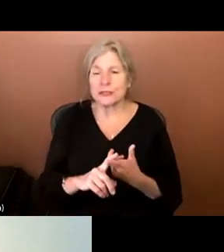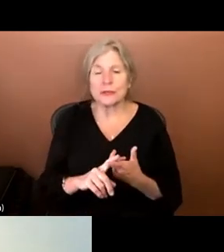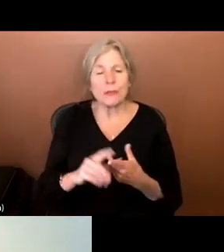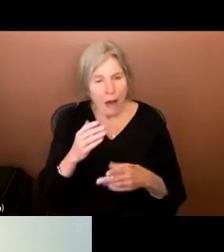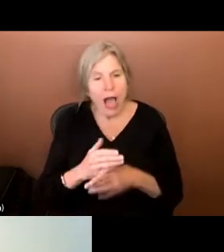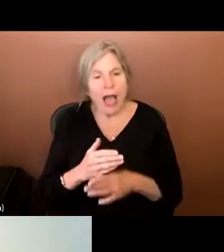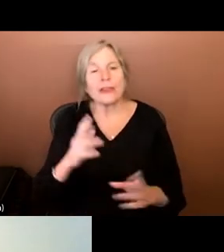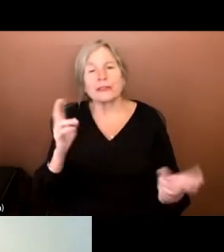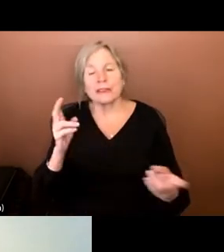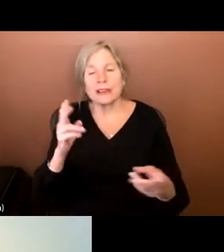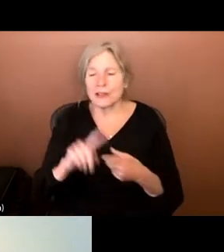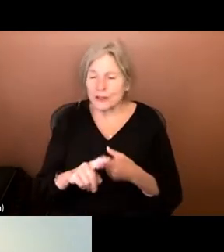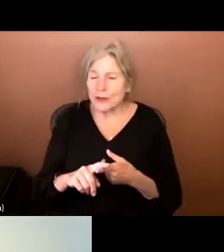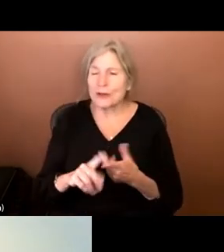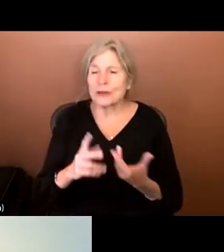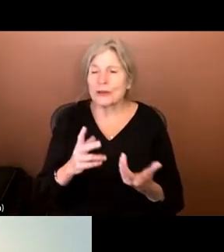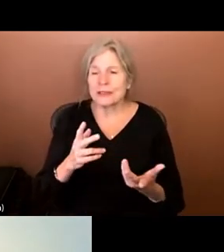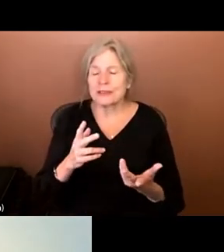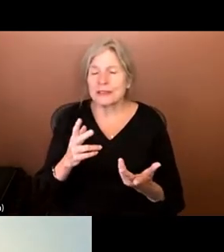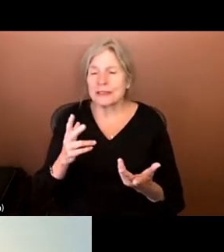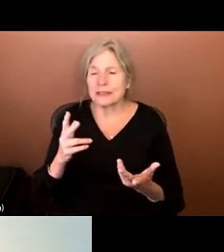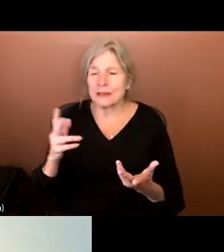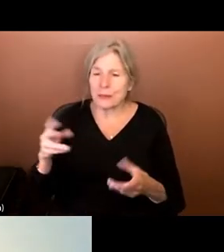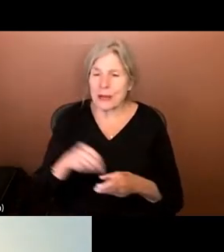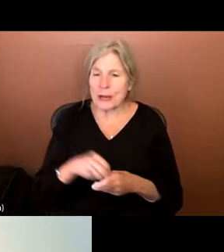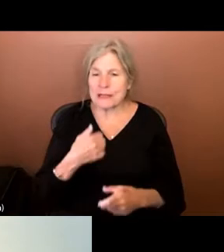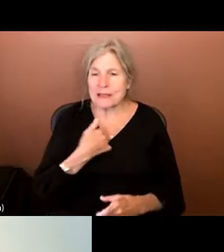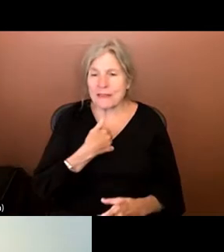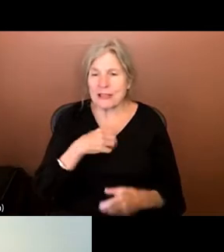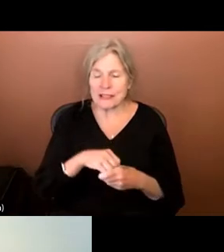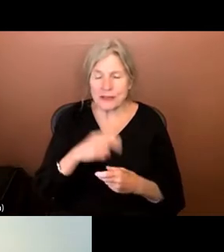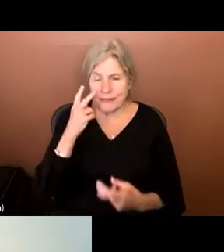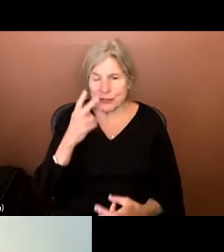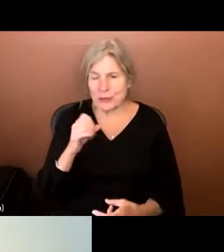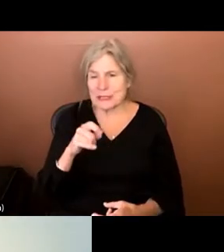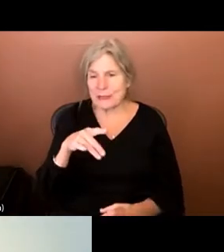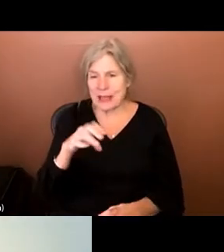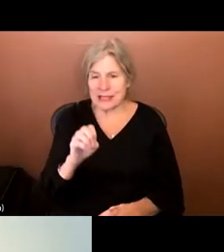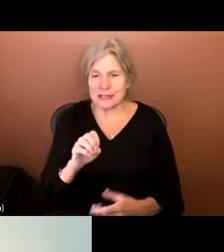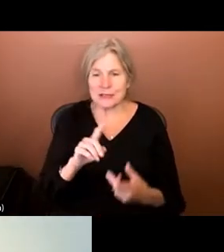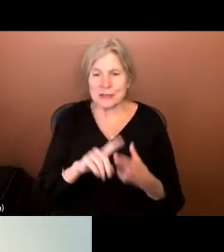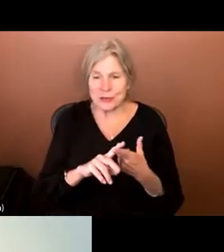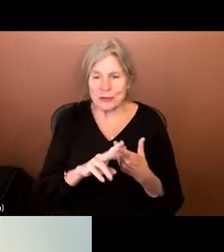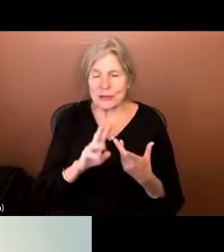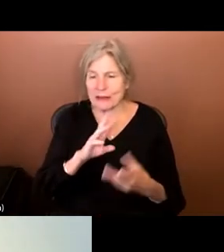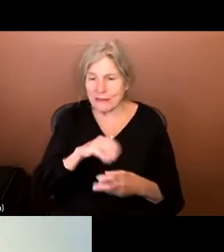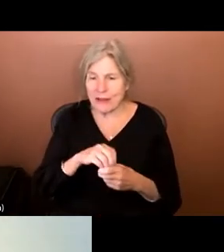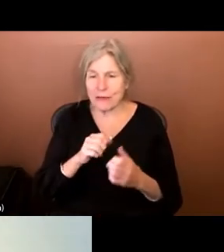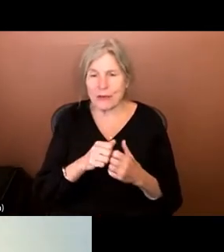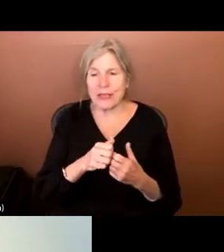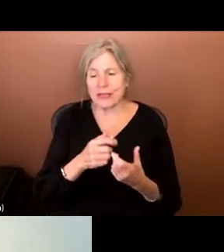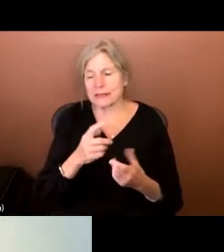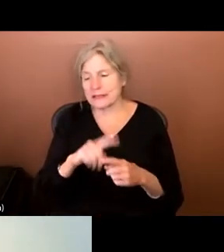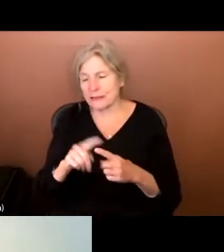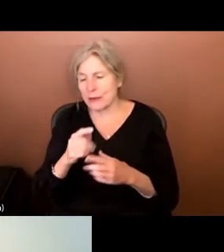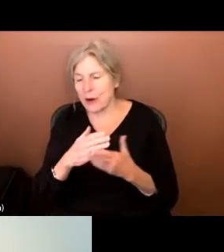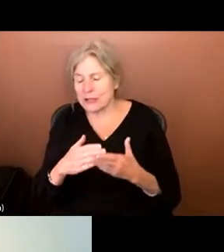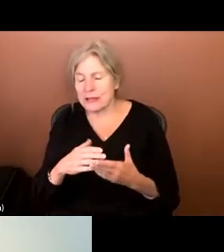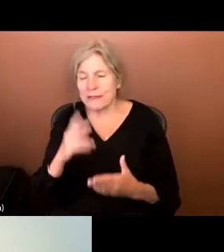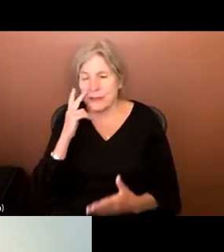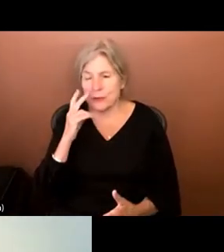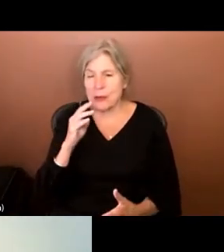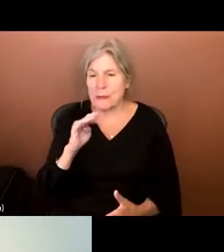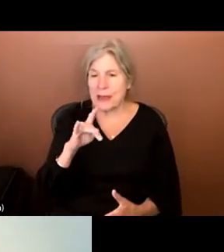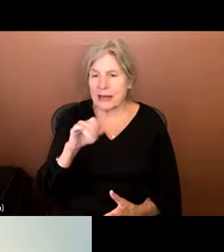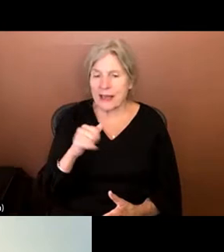to bring myself into that visual space and to engage with the aspects of visual media that